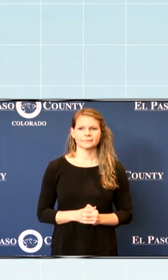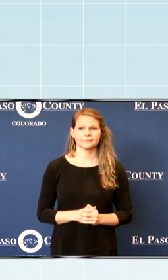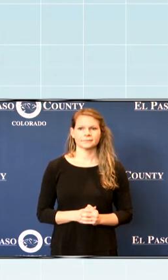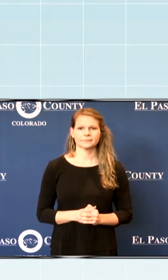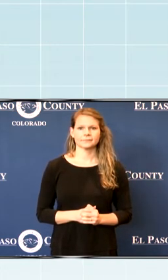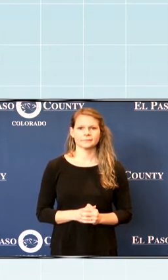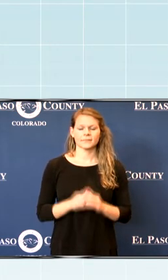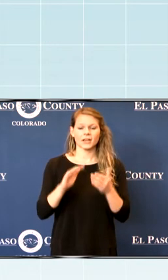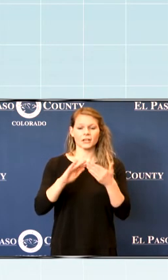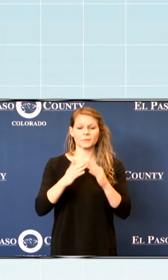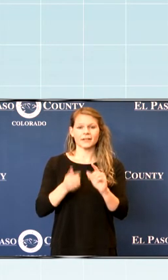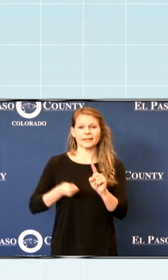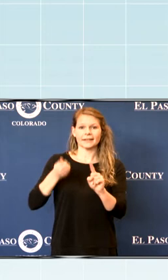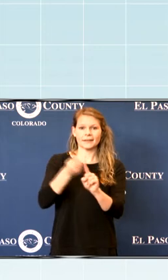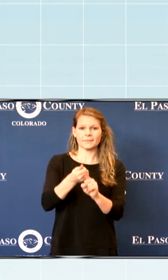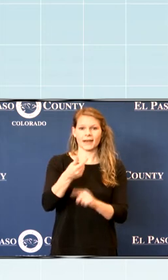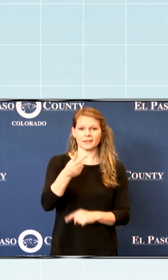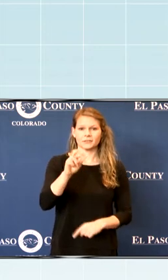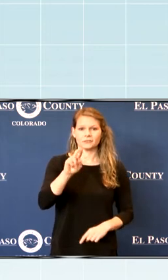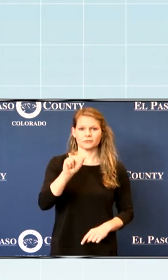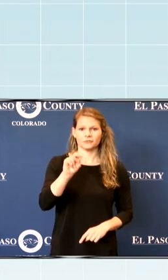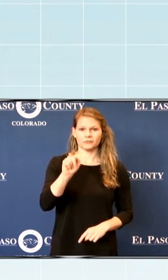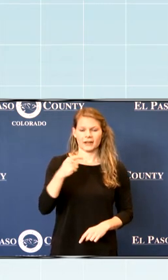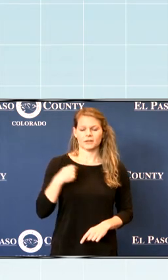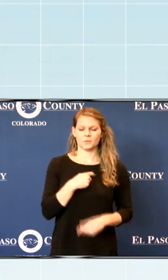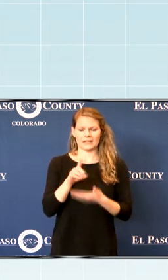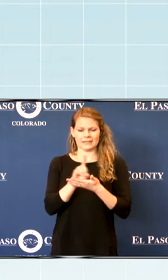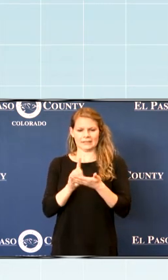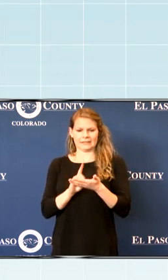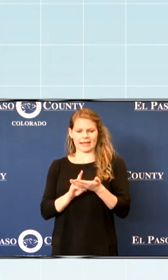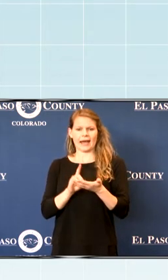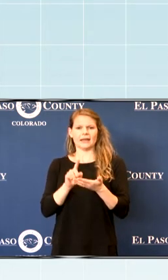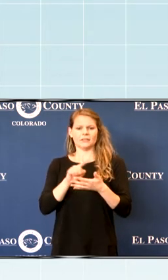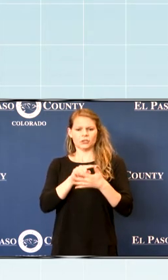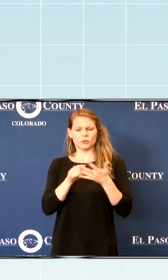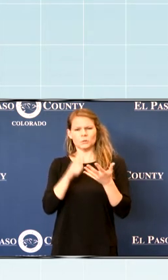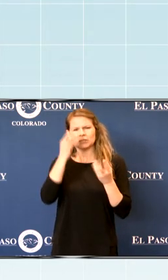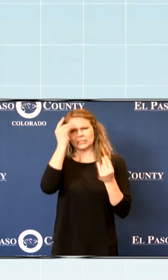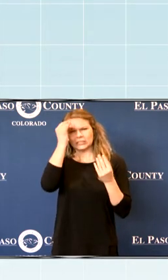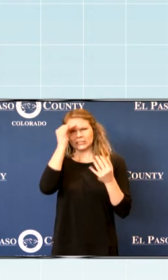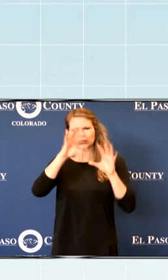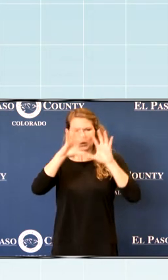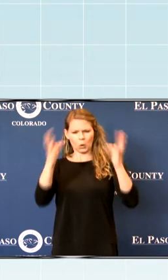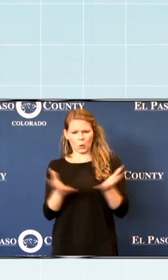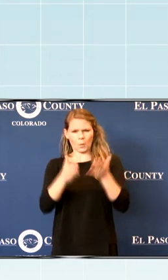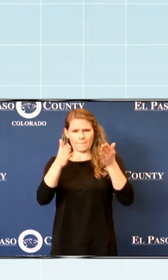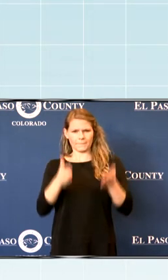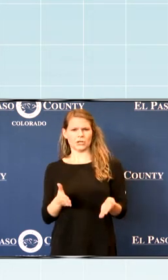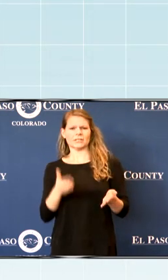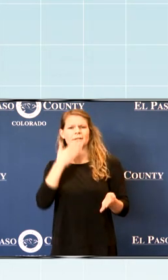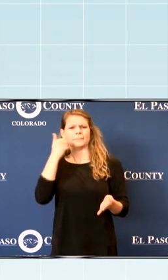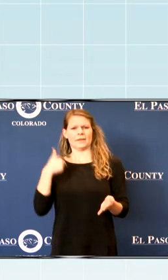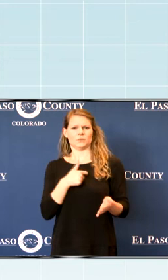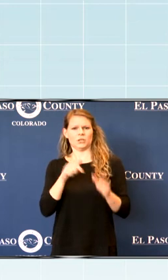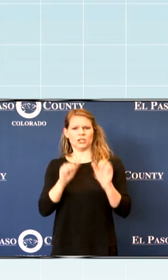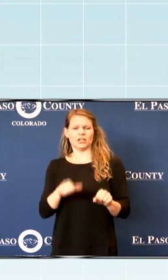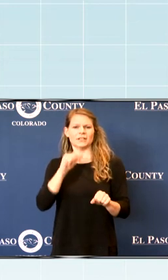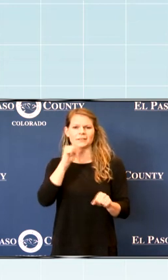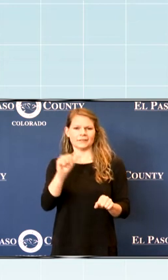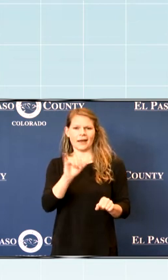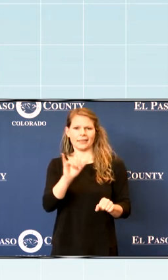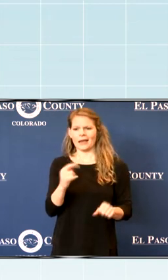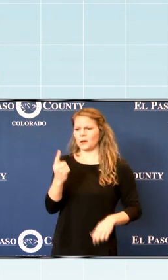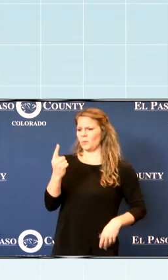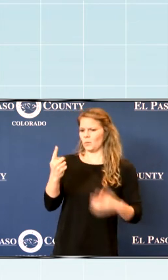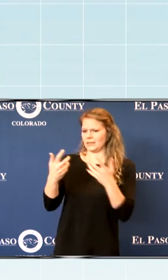The Community Impact Grant was designed in a way to encompass as many aspects of the whole person as we could, without becoming a one-size